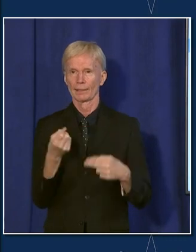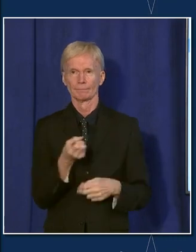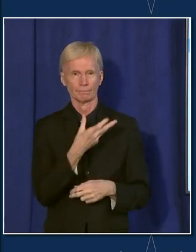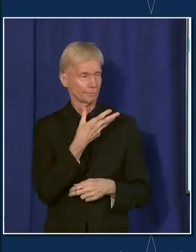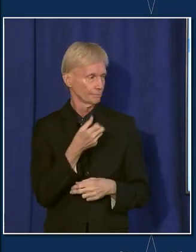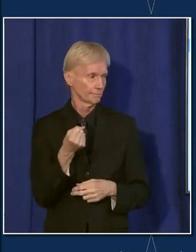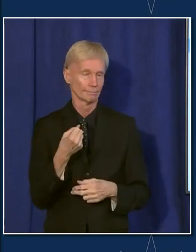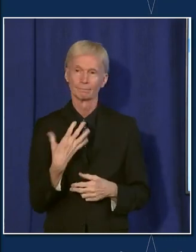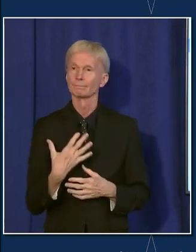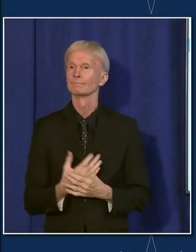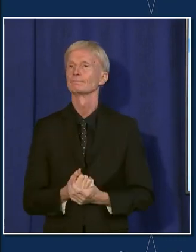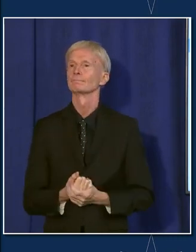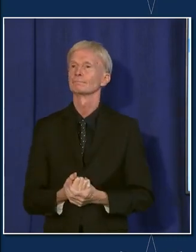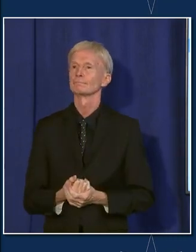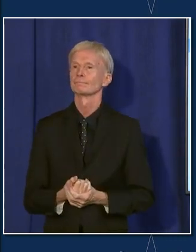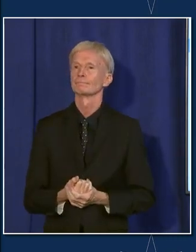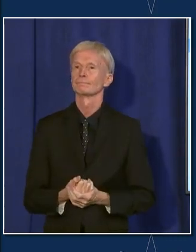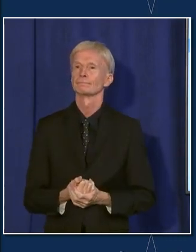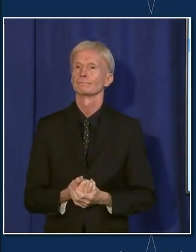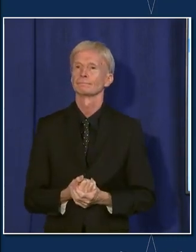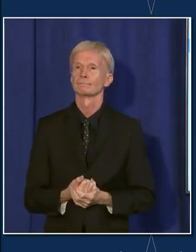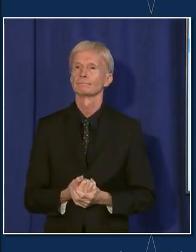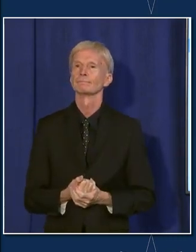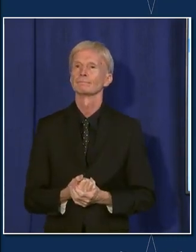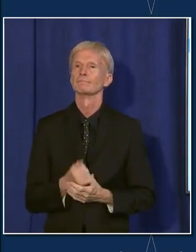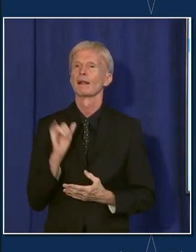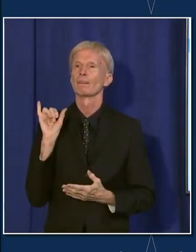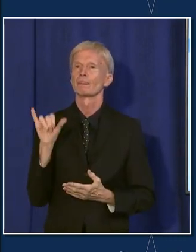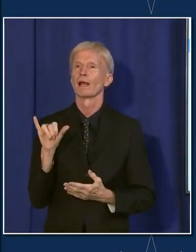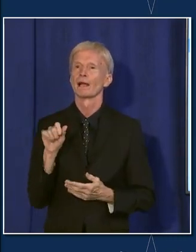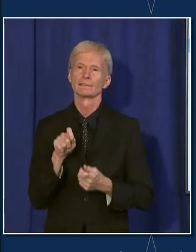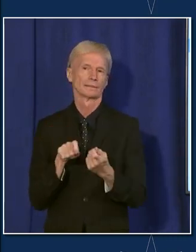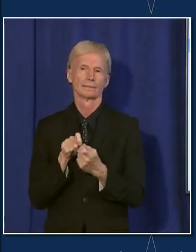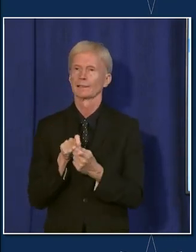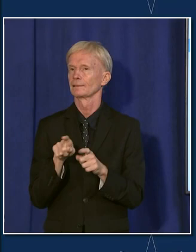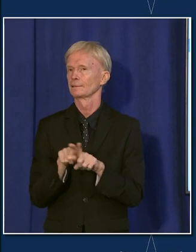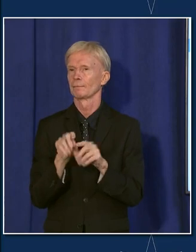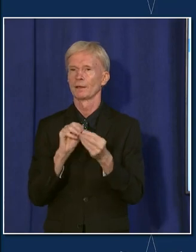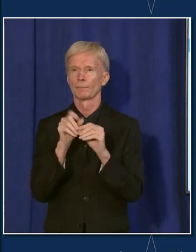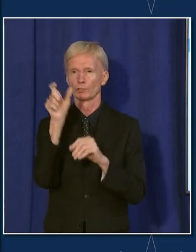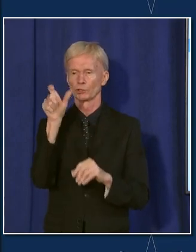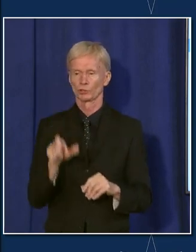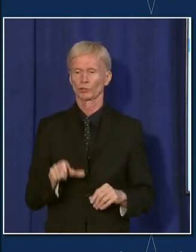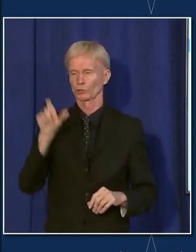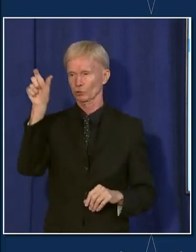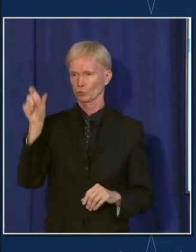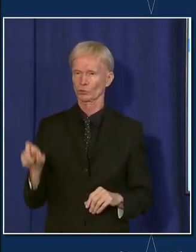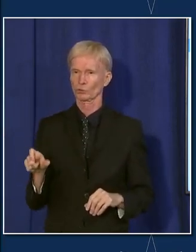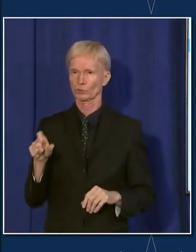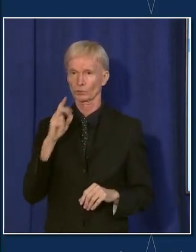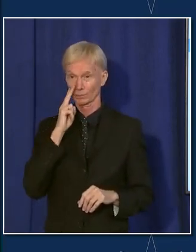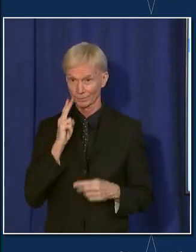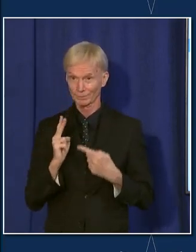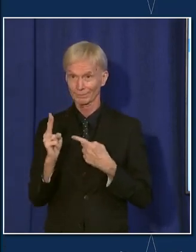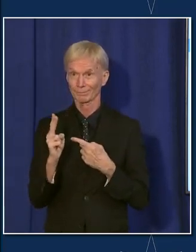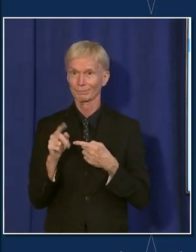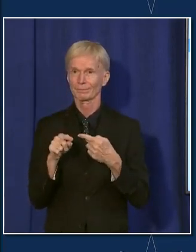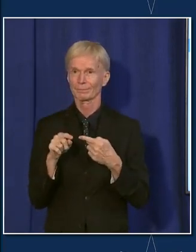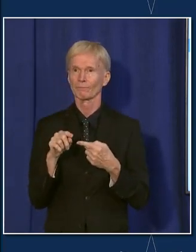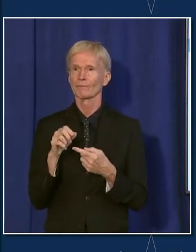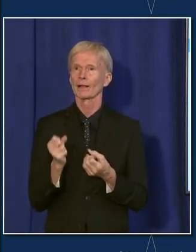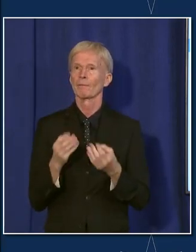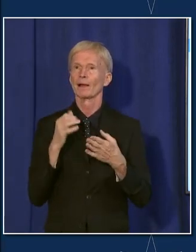see it. Very first slide. So this is the exact same metric that we've been using all along. And you can see, like, those